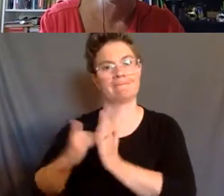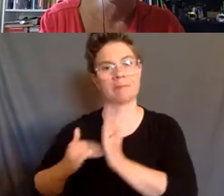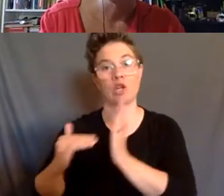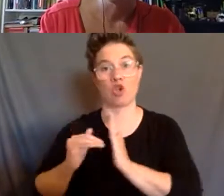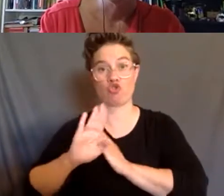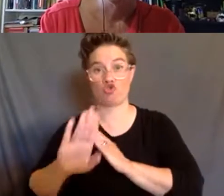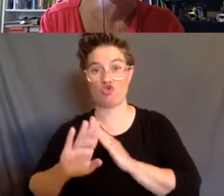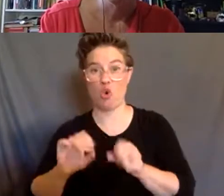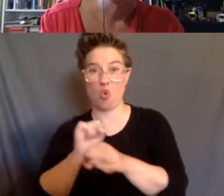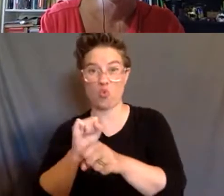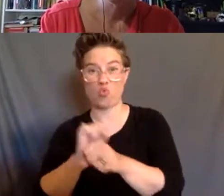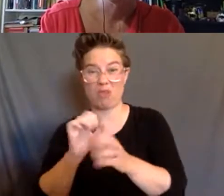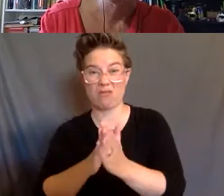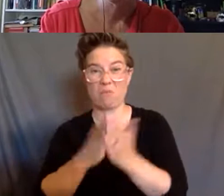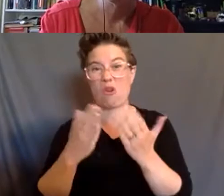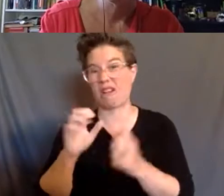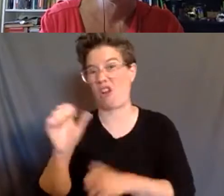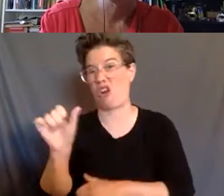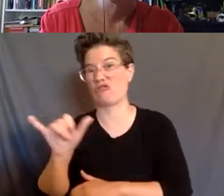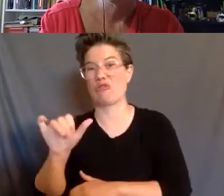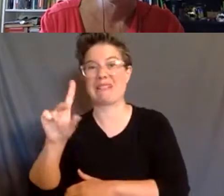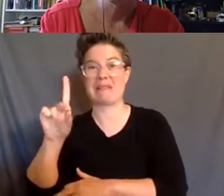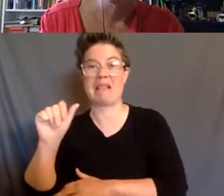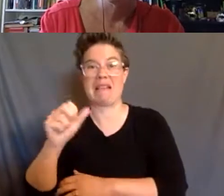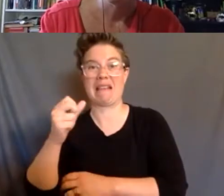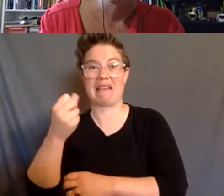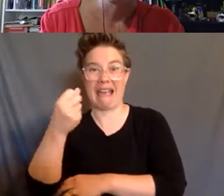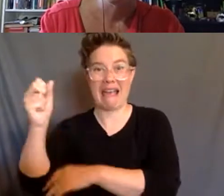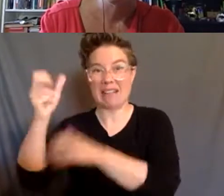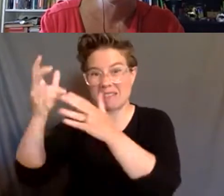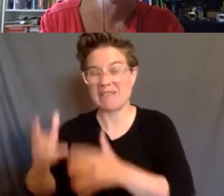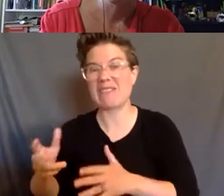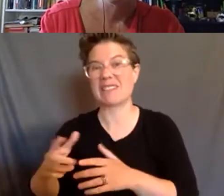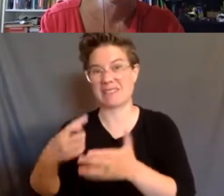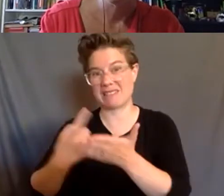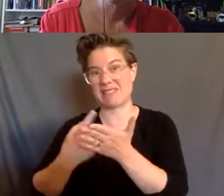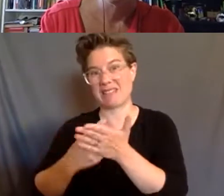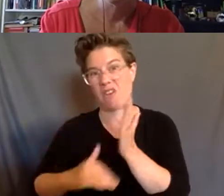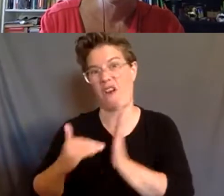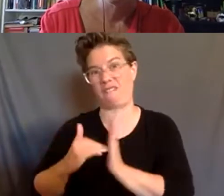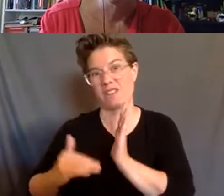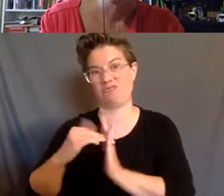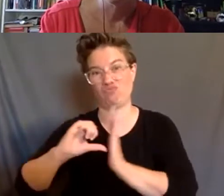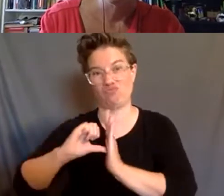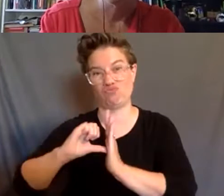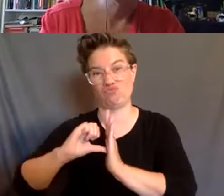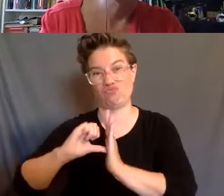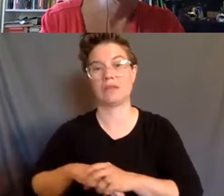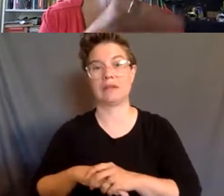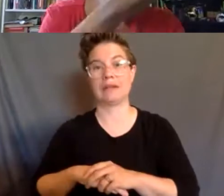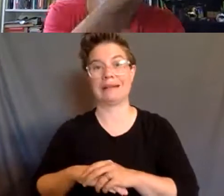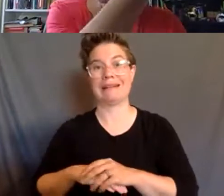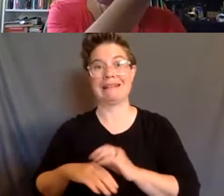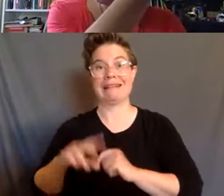in the work of disability activists for a long time that people with disabilities are particularly targeted